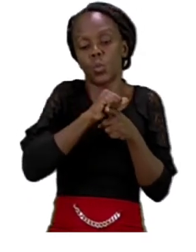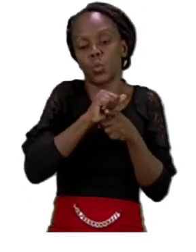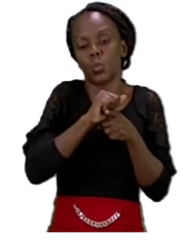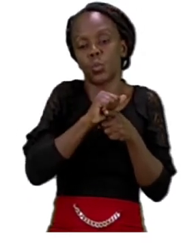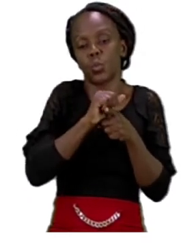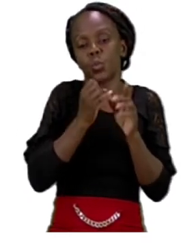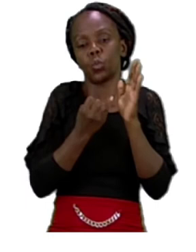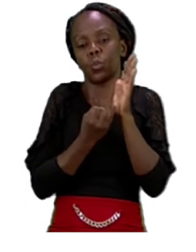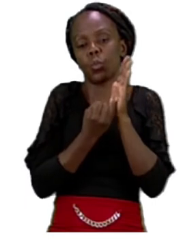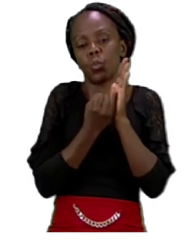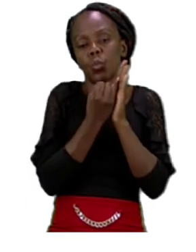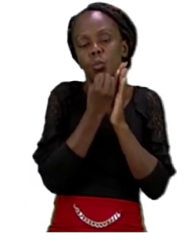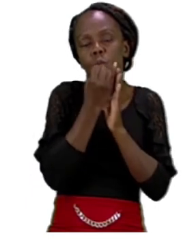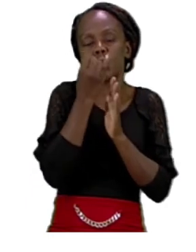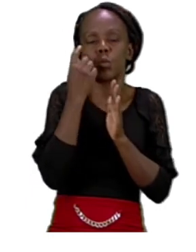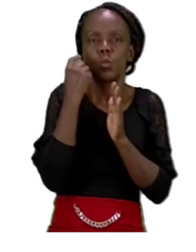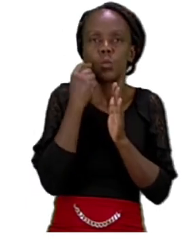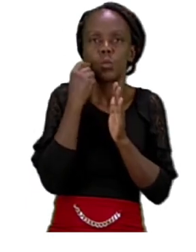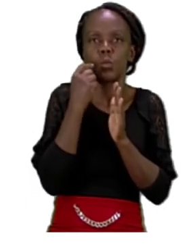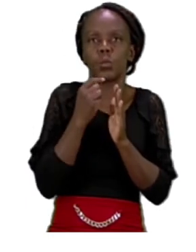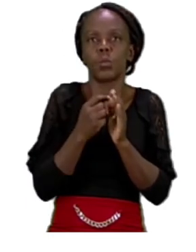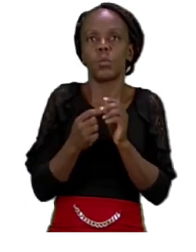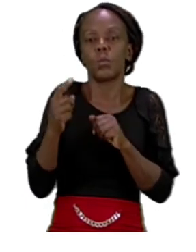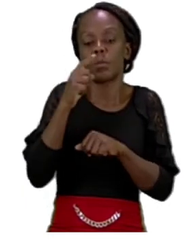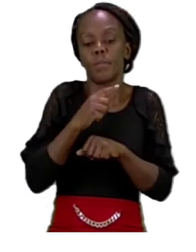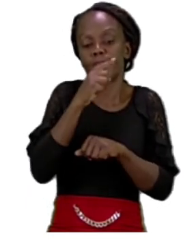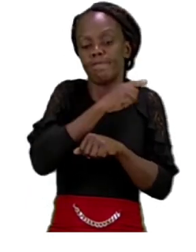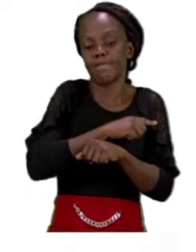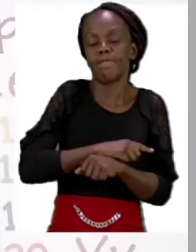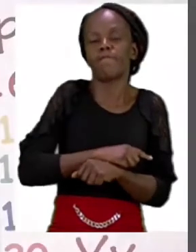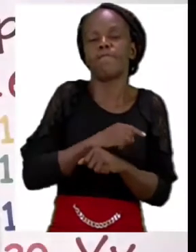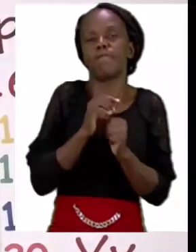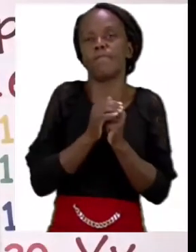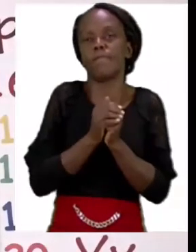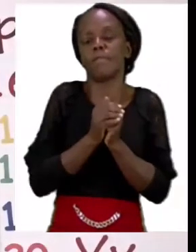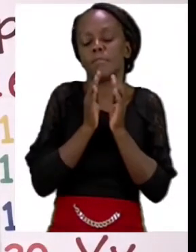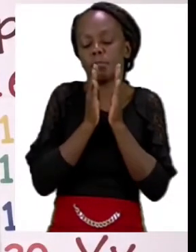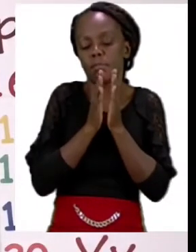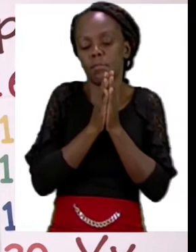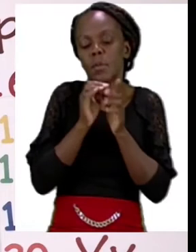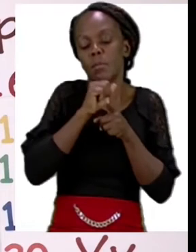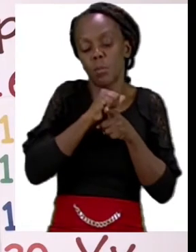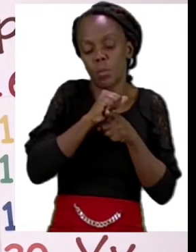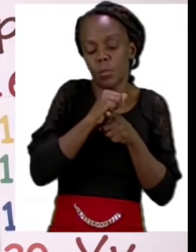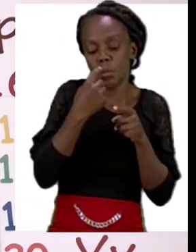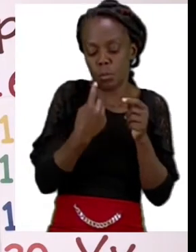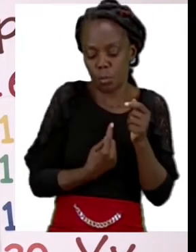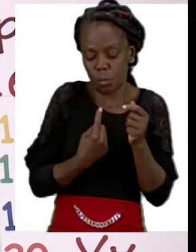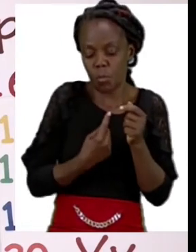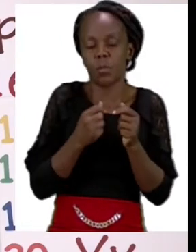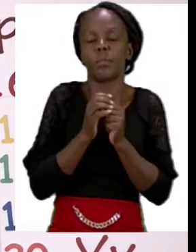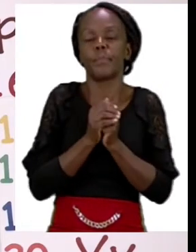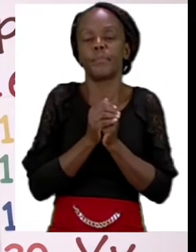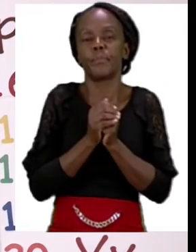English every day I'm going to leave you to try and do them by yourself and remember if you have